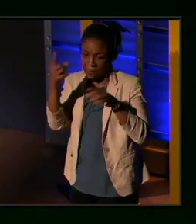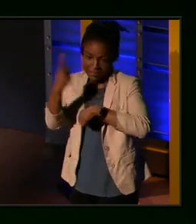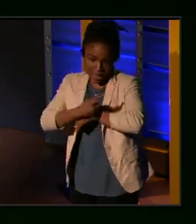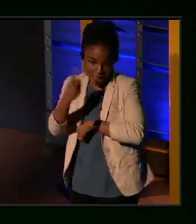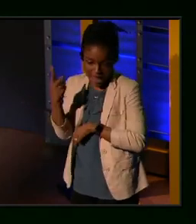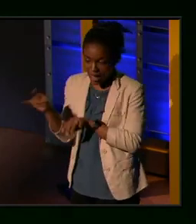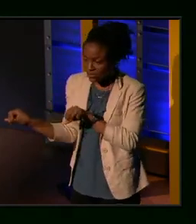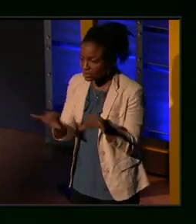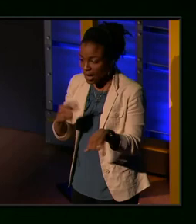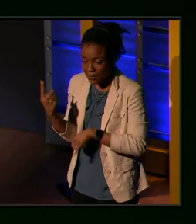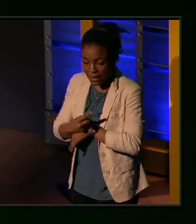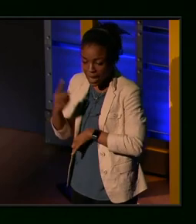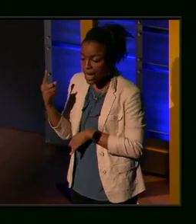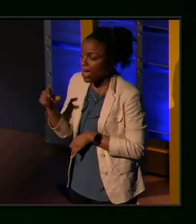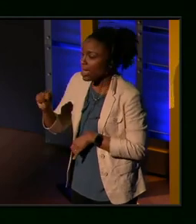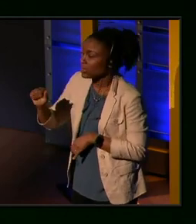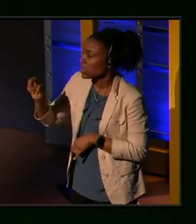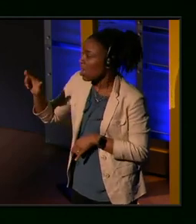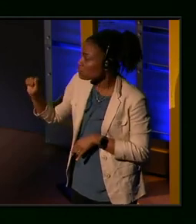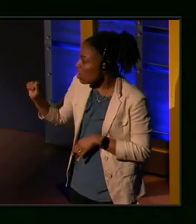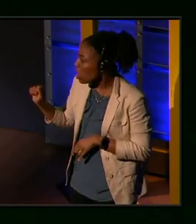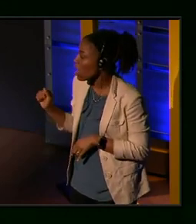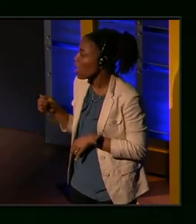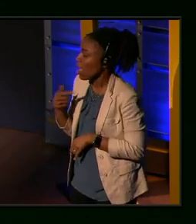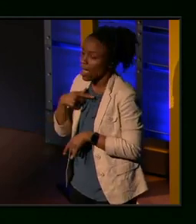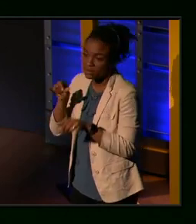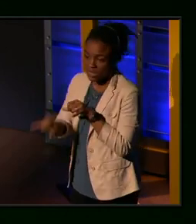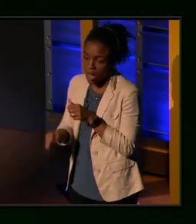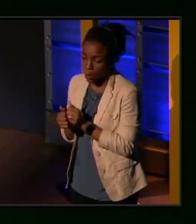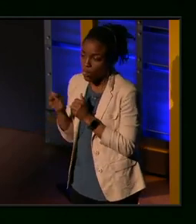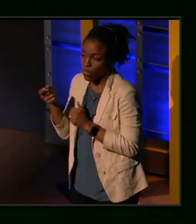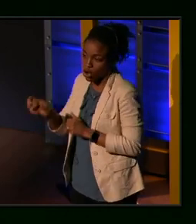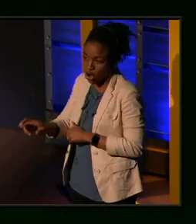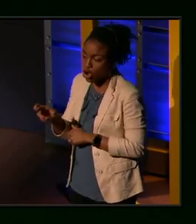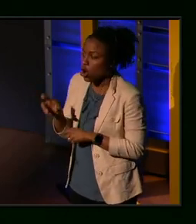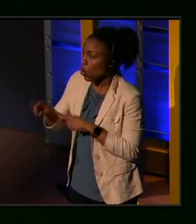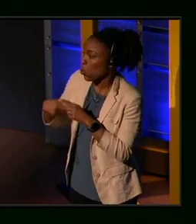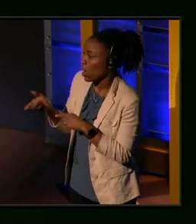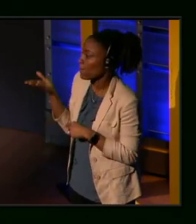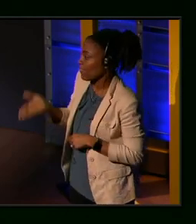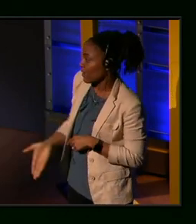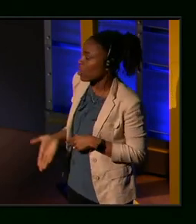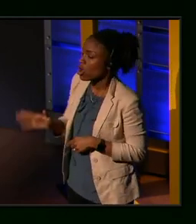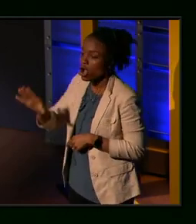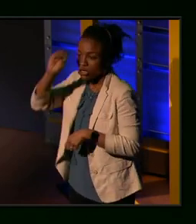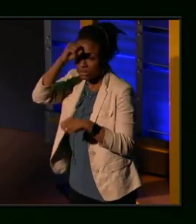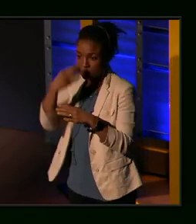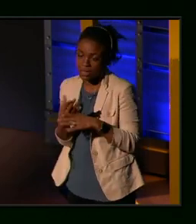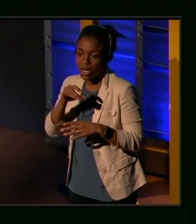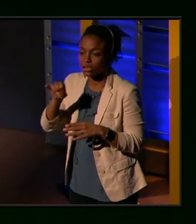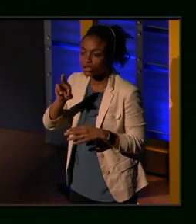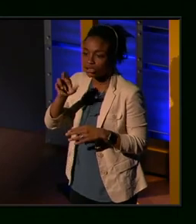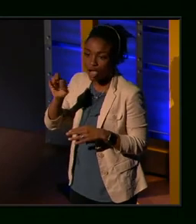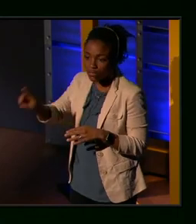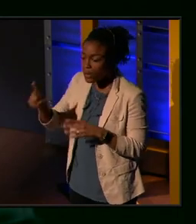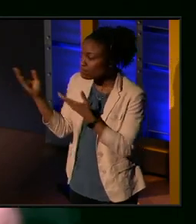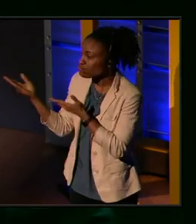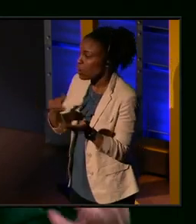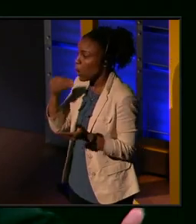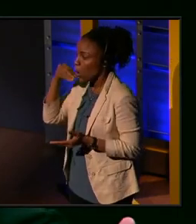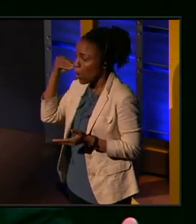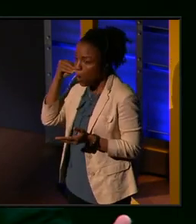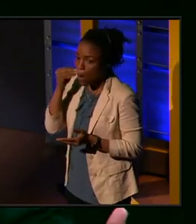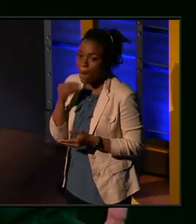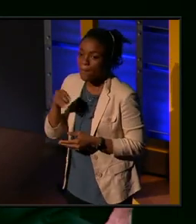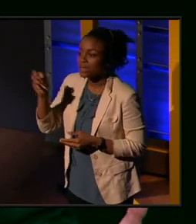same day that Sarah, who I stay with when I, when I'm there, her son, Jared, brought home the seal. And I,